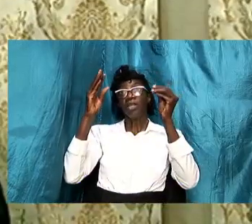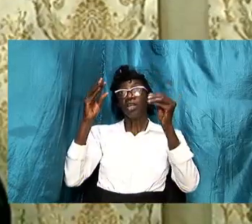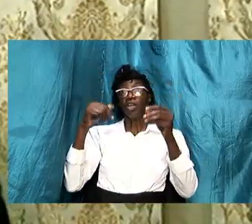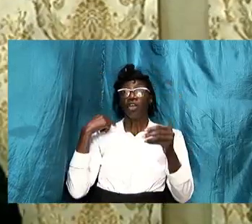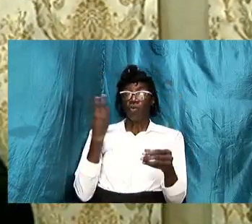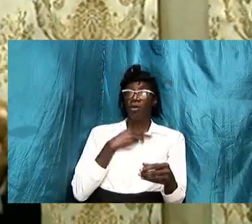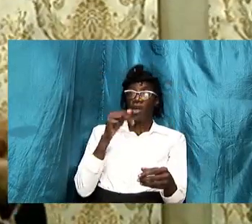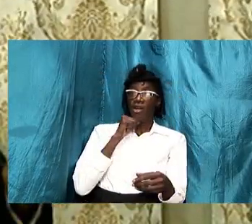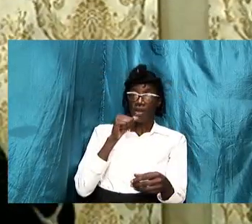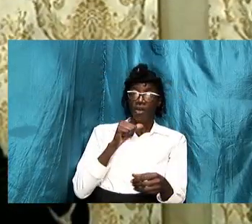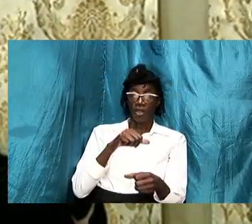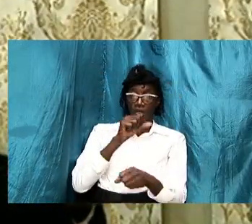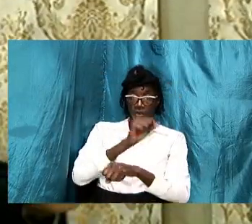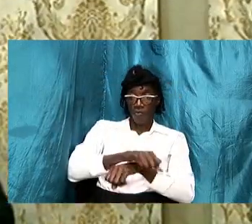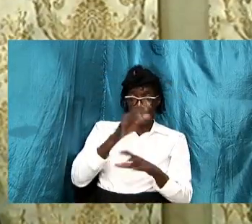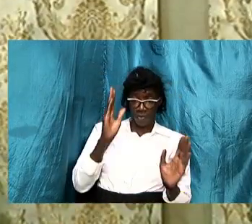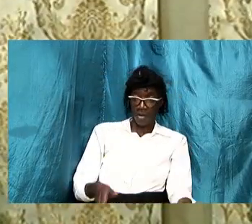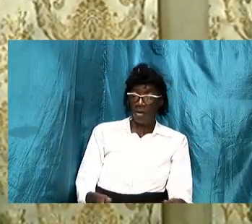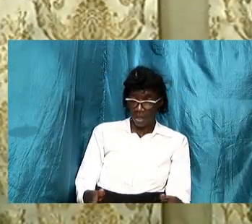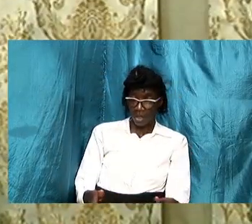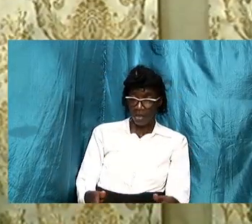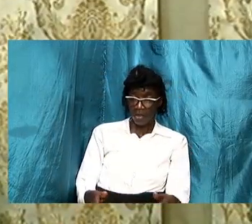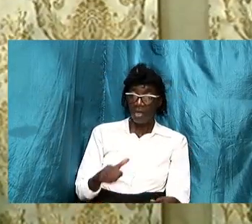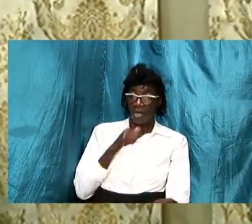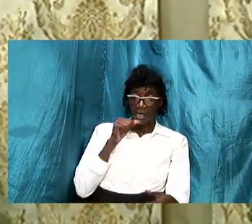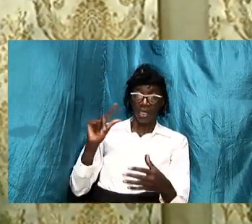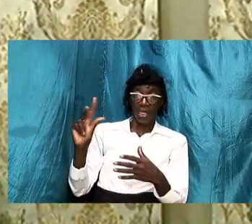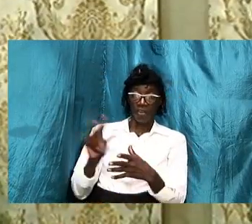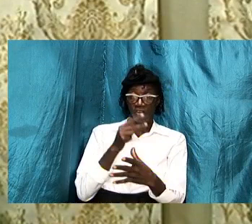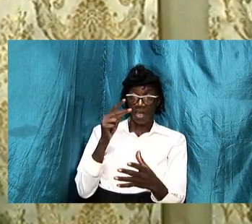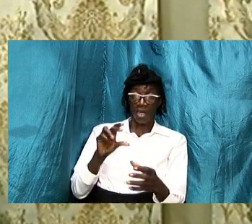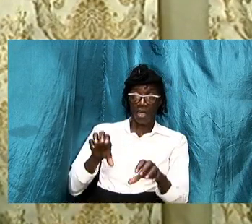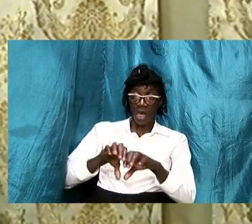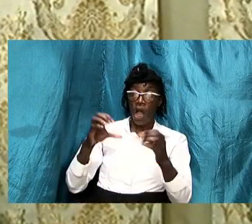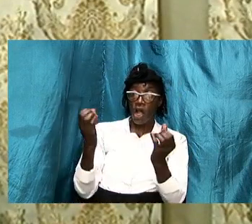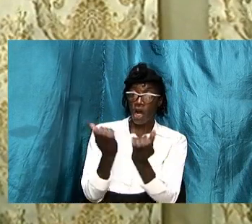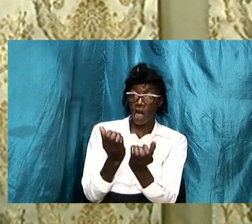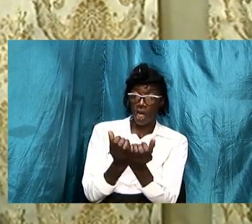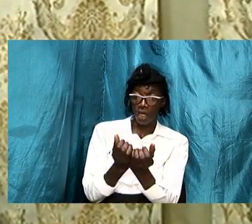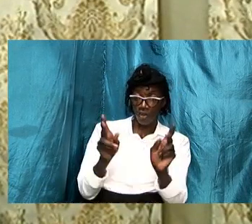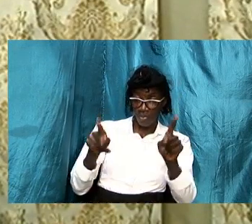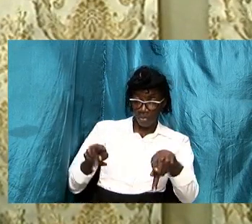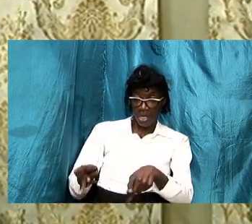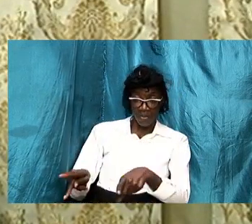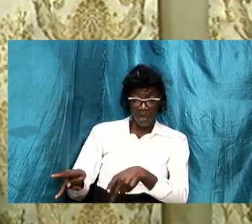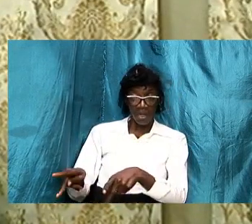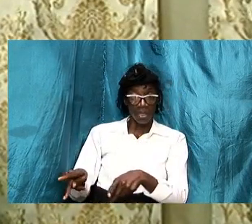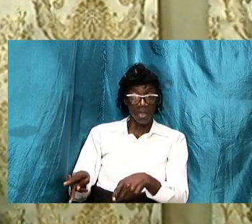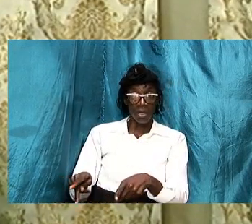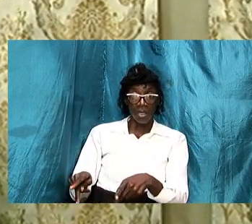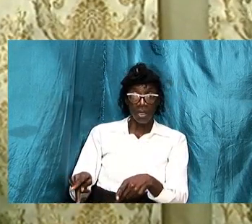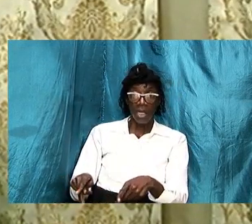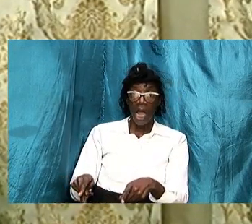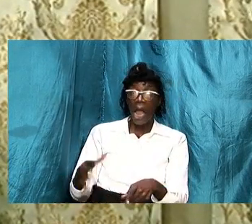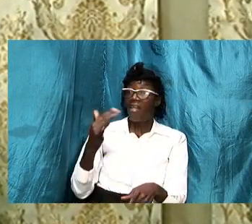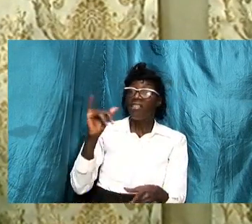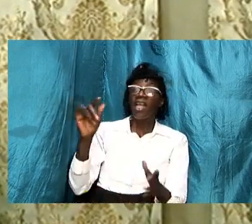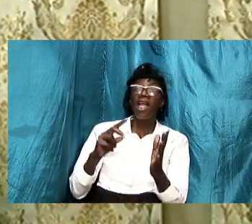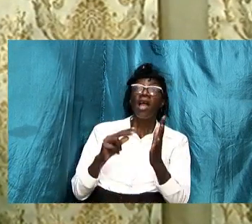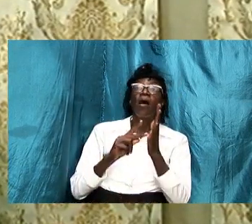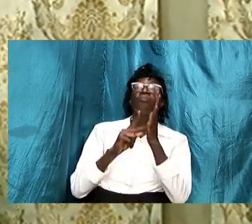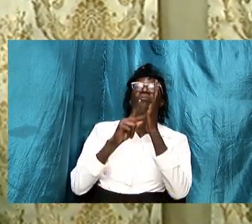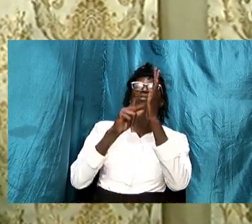we are not second-class citizens you know they term it so they have now presented the thing in a way